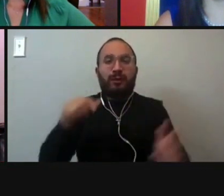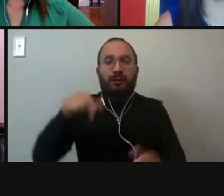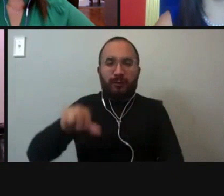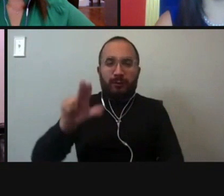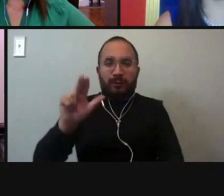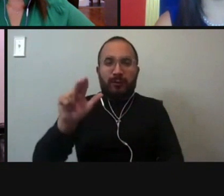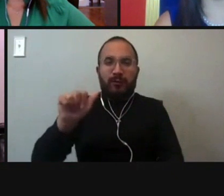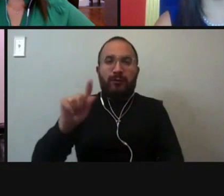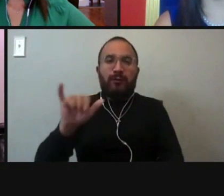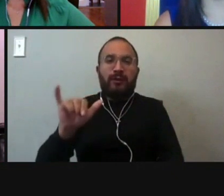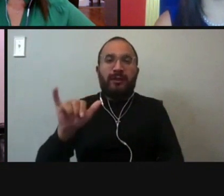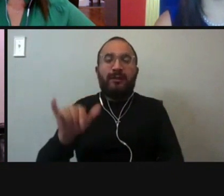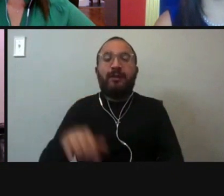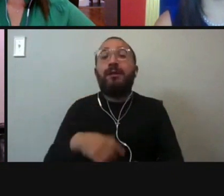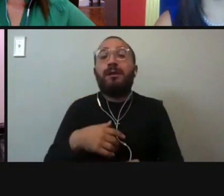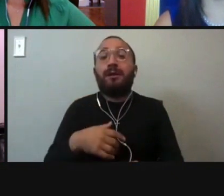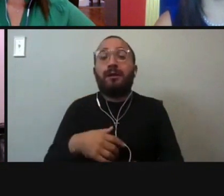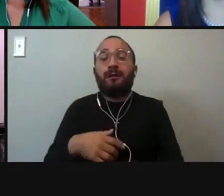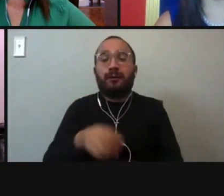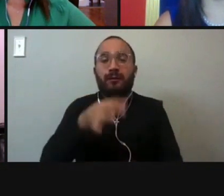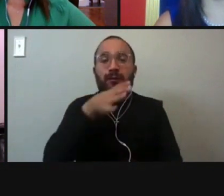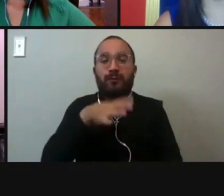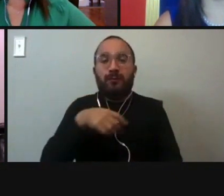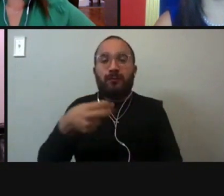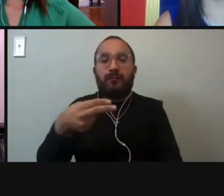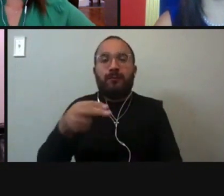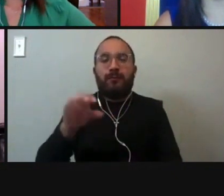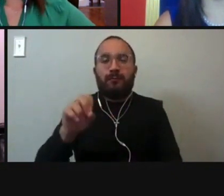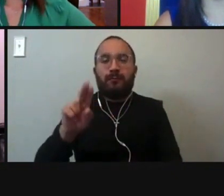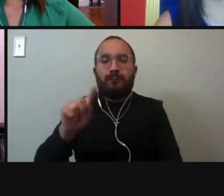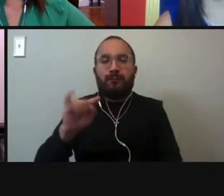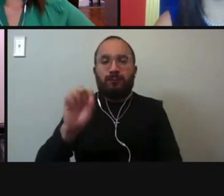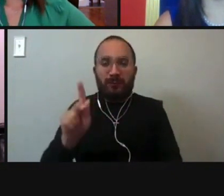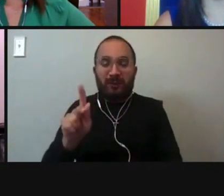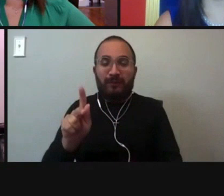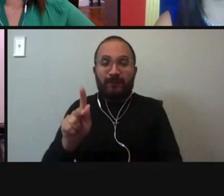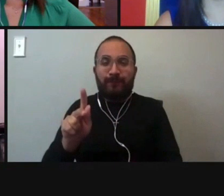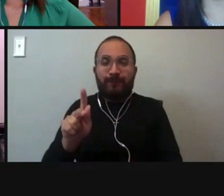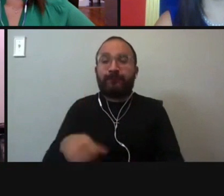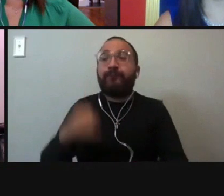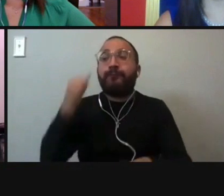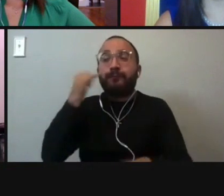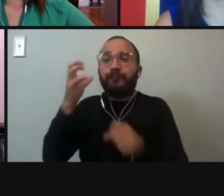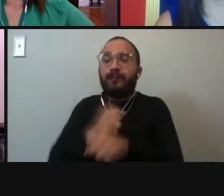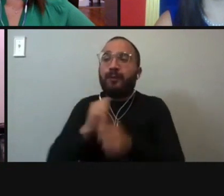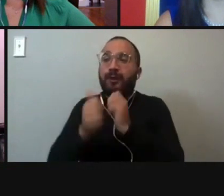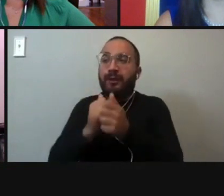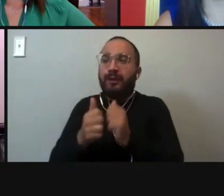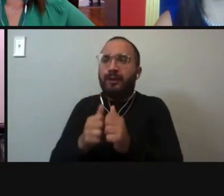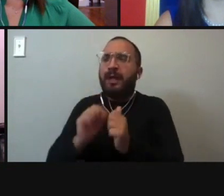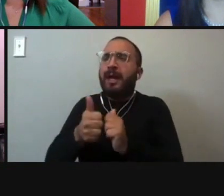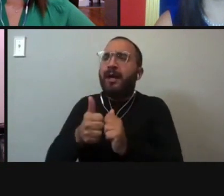Absolutely. Thank you very much. Um, Ms. Hortix, um, if elected, how would you like to see the county address the issue of